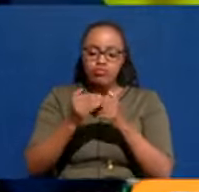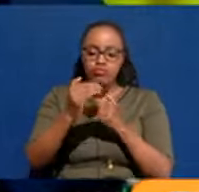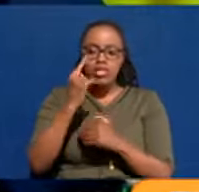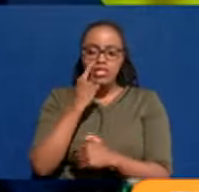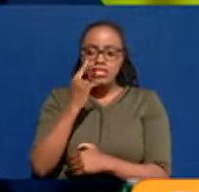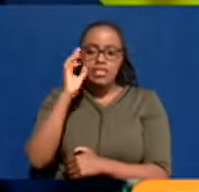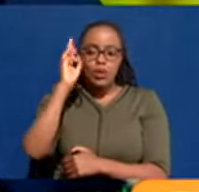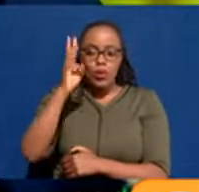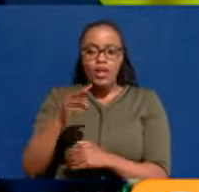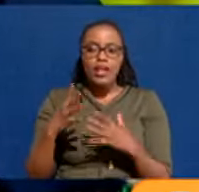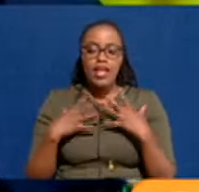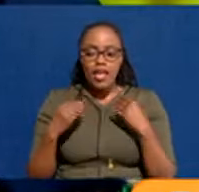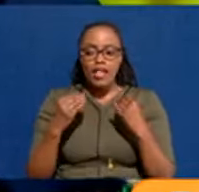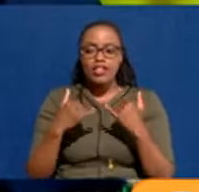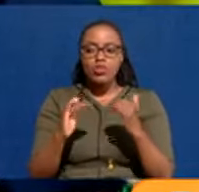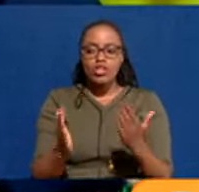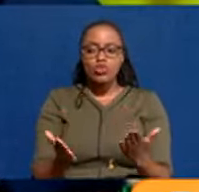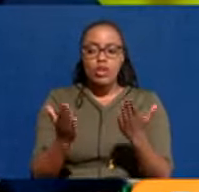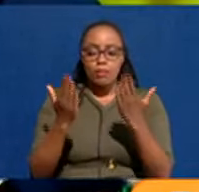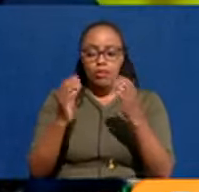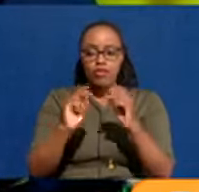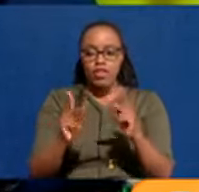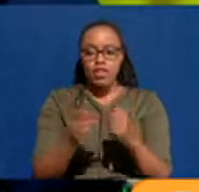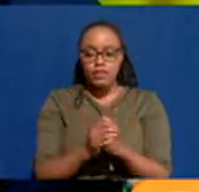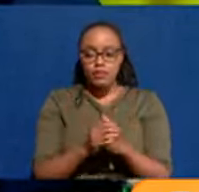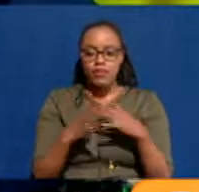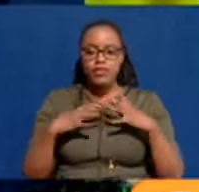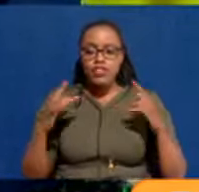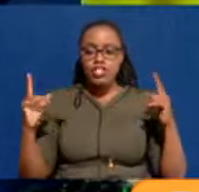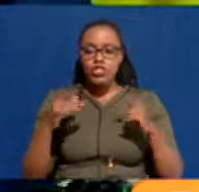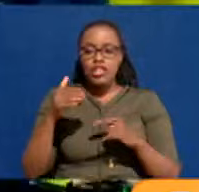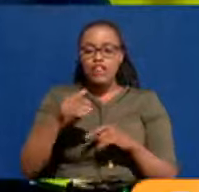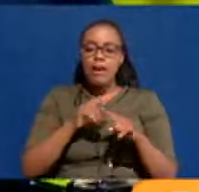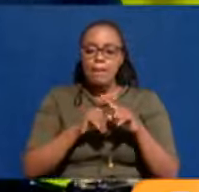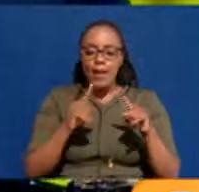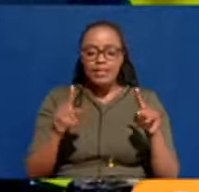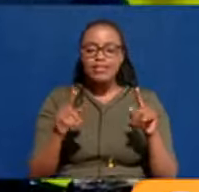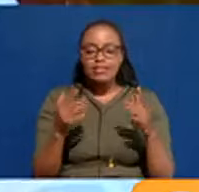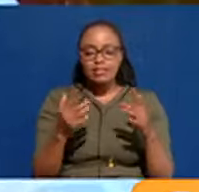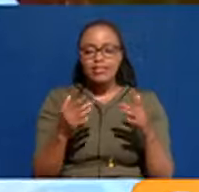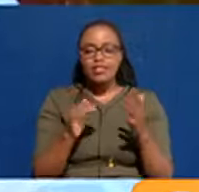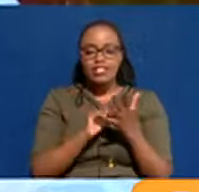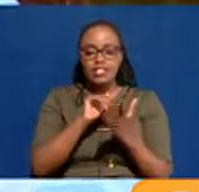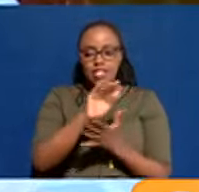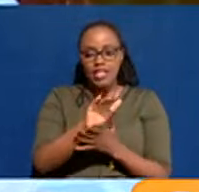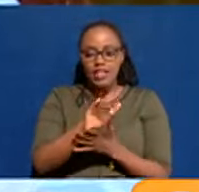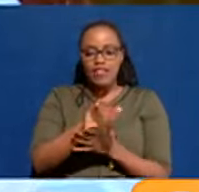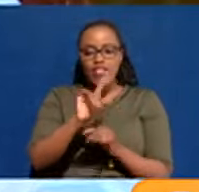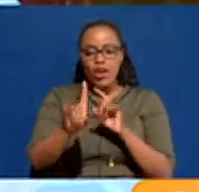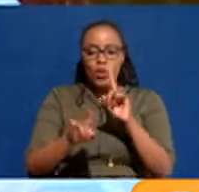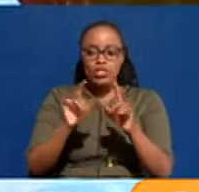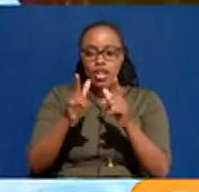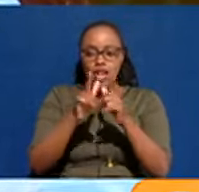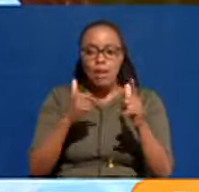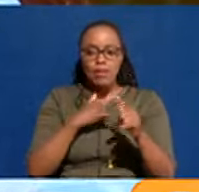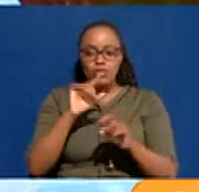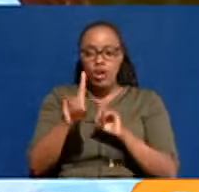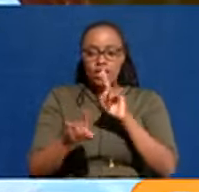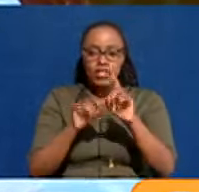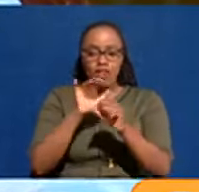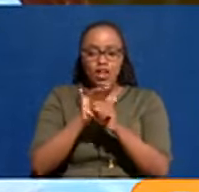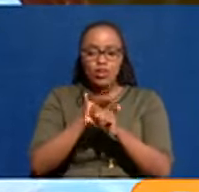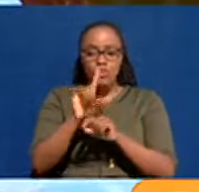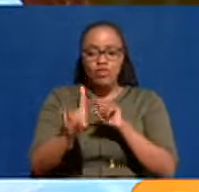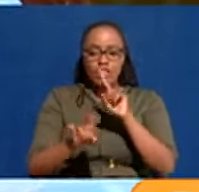health improving. All right. With the city. Okay. I have to take a quick break here. When back, I'm still just sending you back the questions. We'll allow you to ask as many